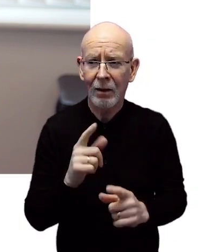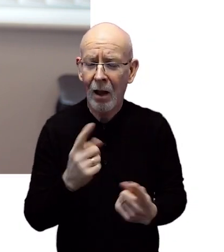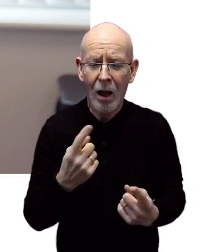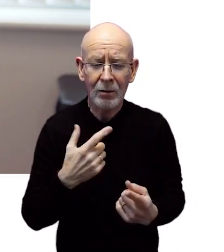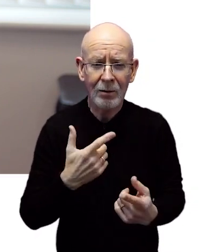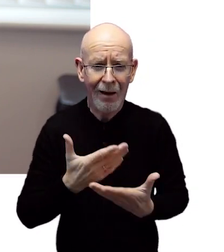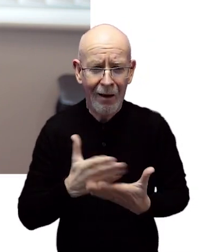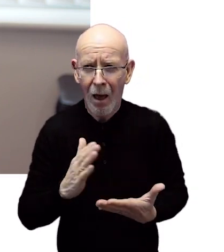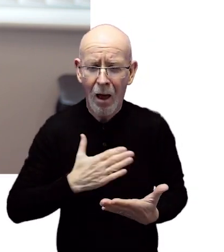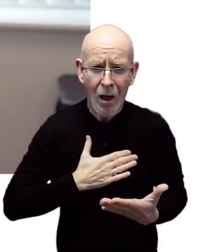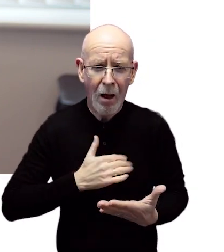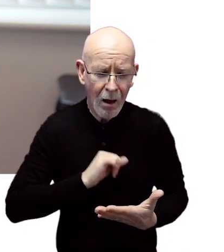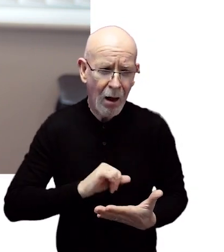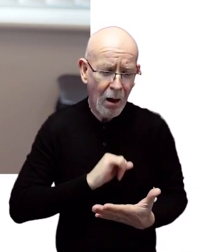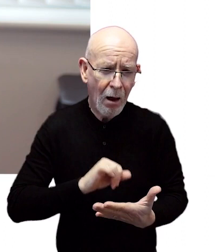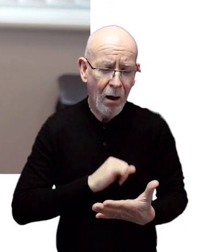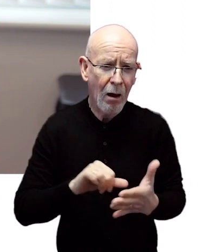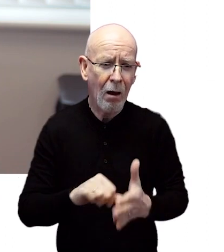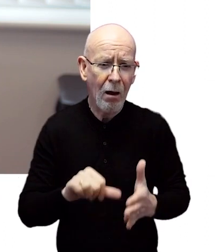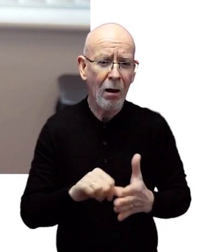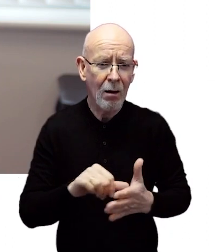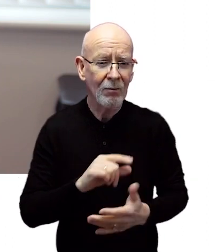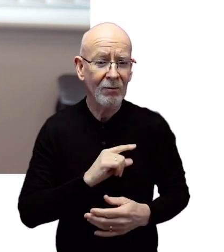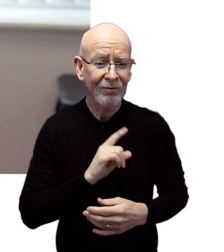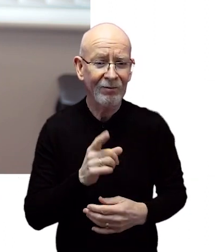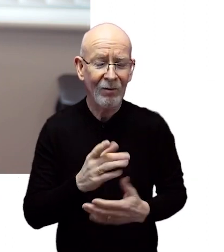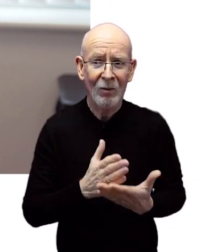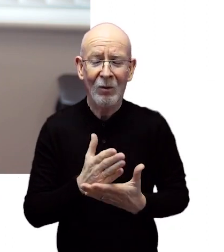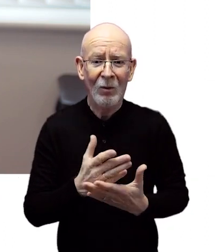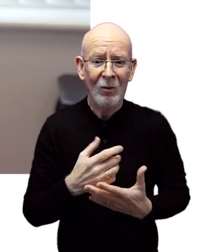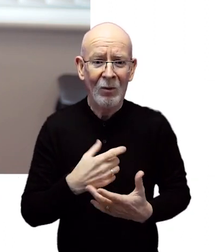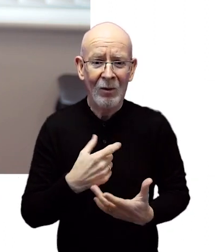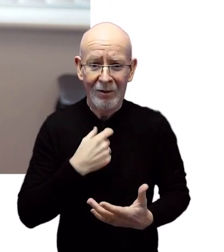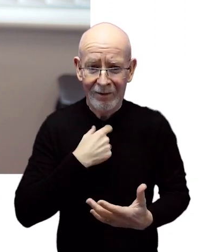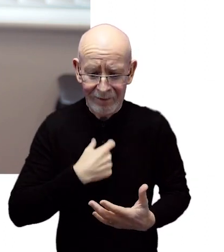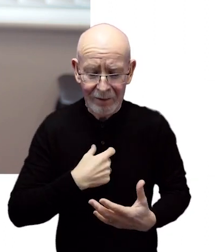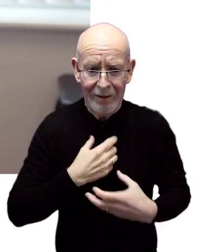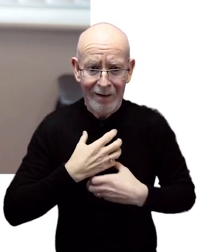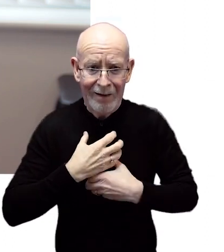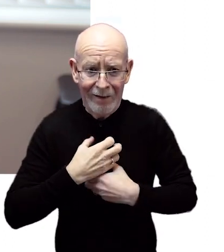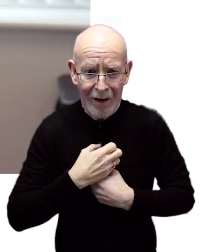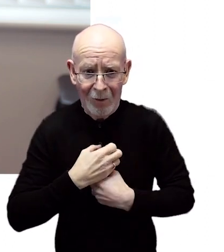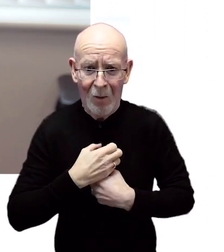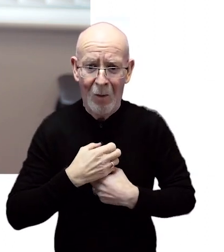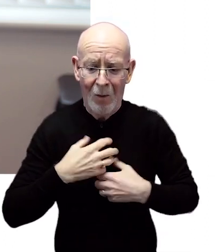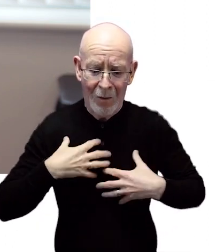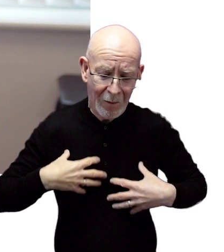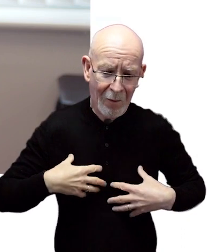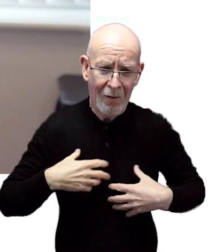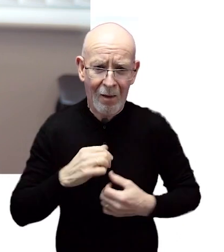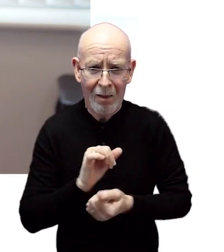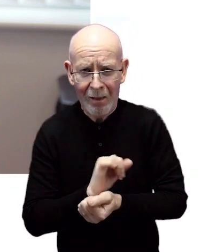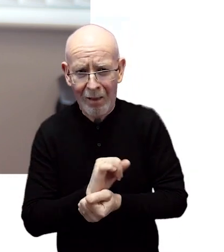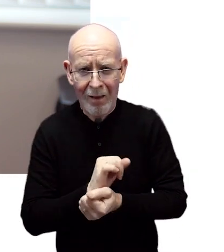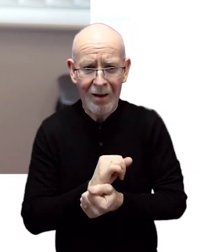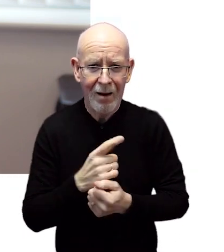despite lots of coughing. This may be because of increased inflammation narrowing the airways or because the secretions